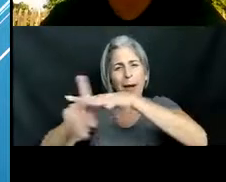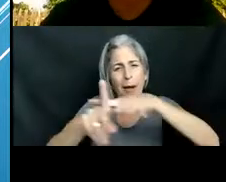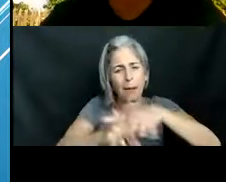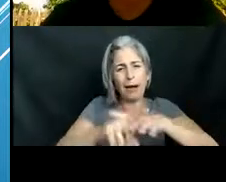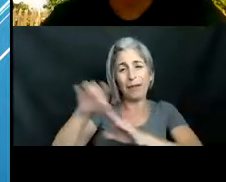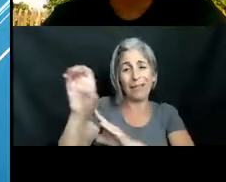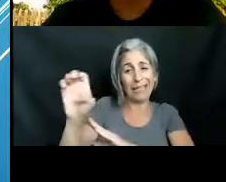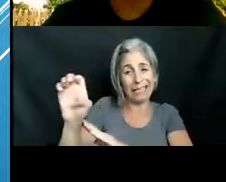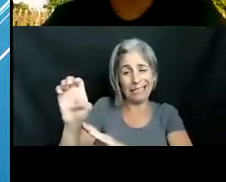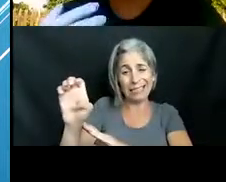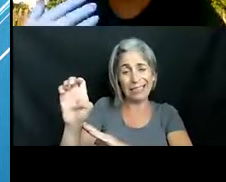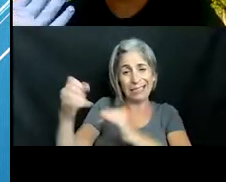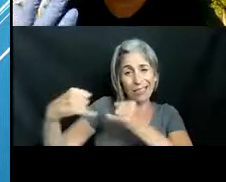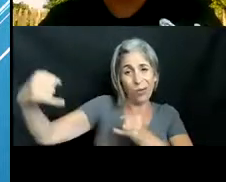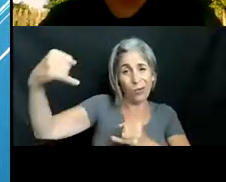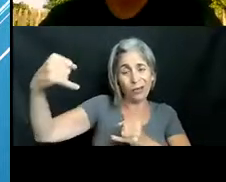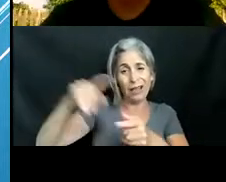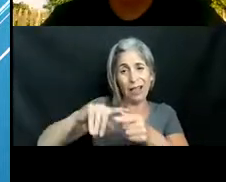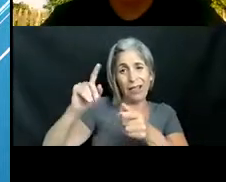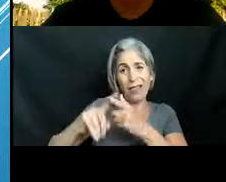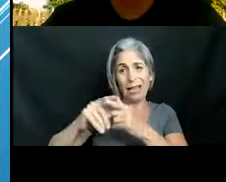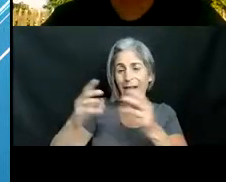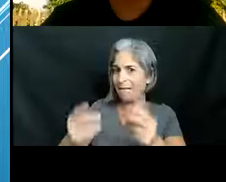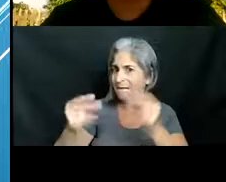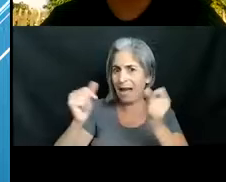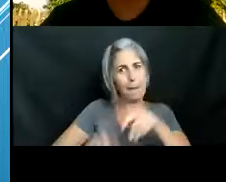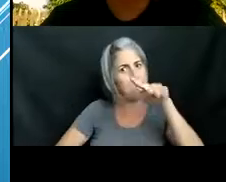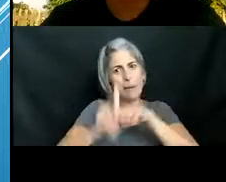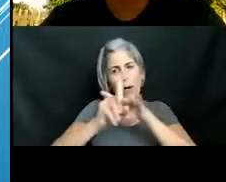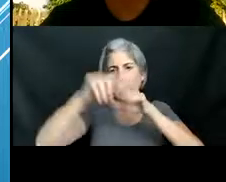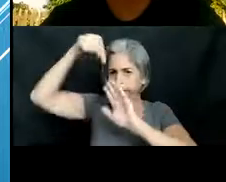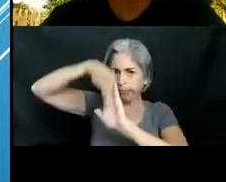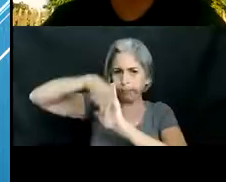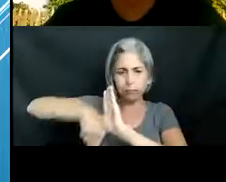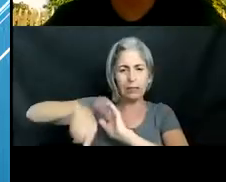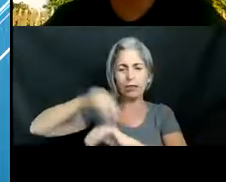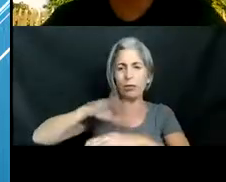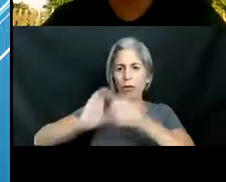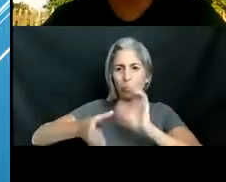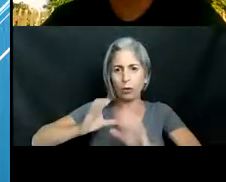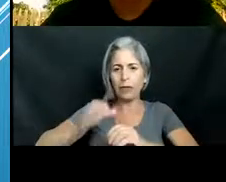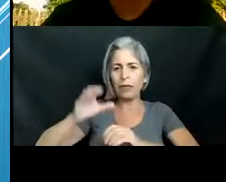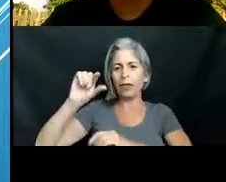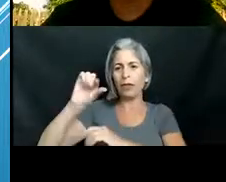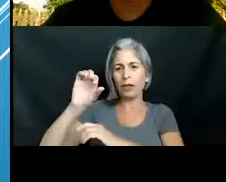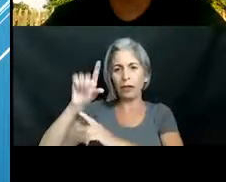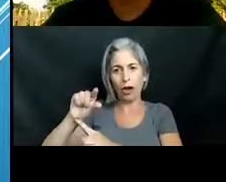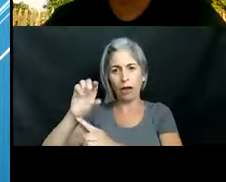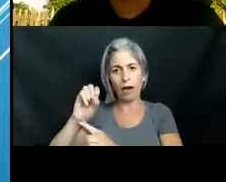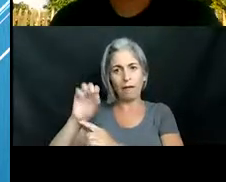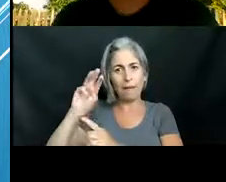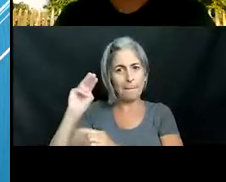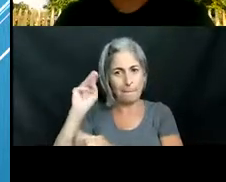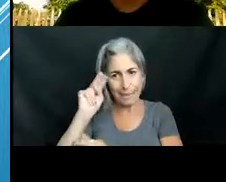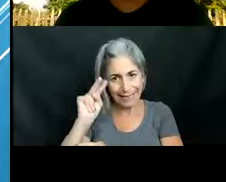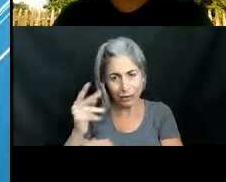coast and then they start to go very quickly um all the way down into the caribbean into the gulf of mexico and this is not